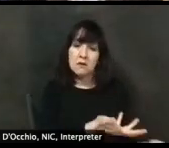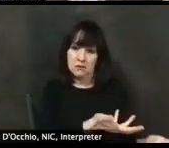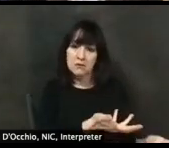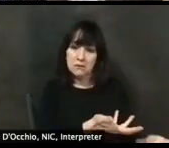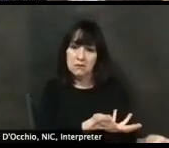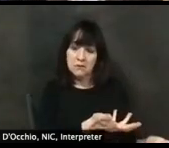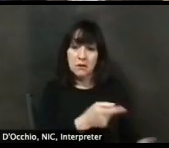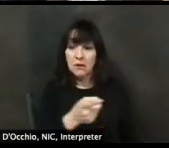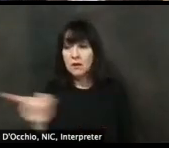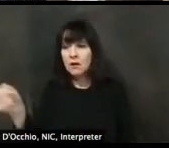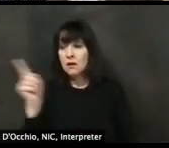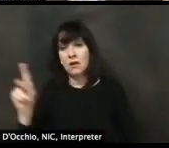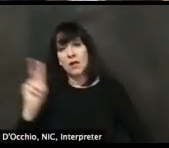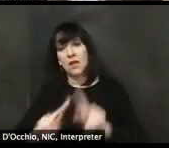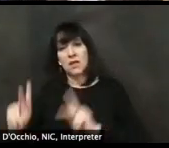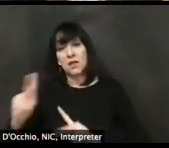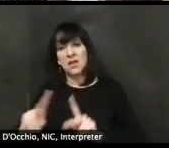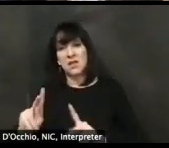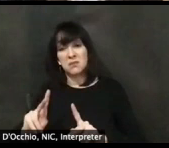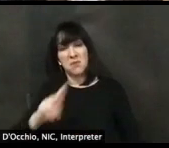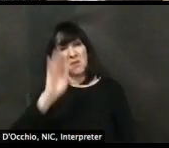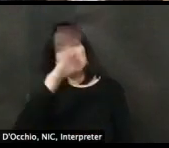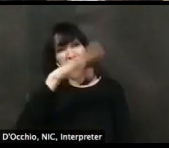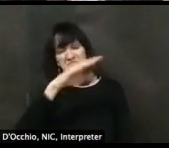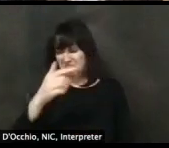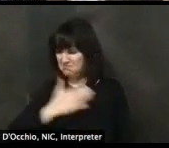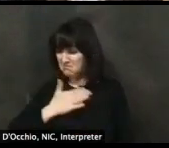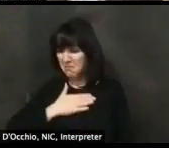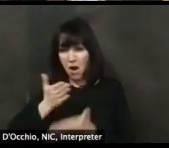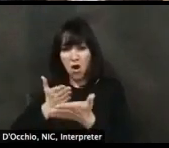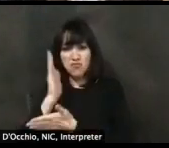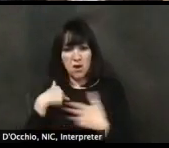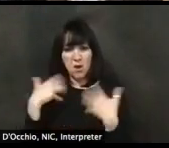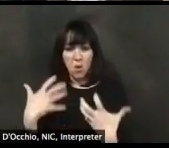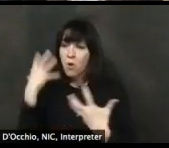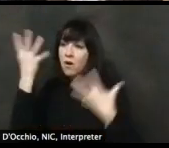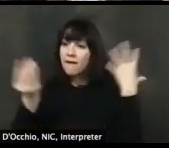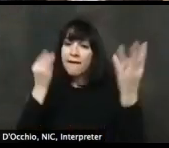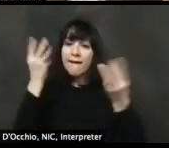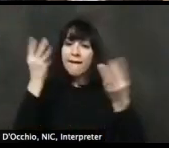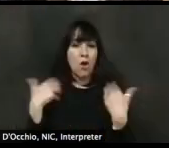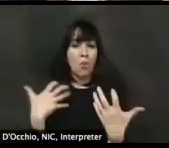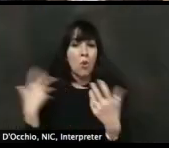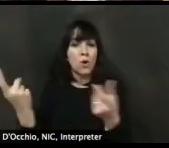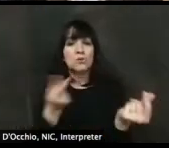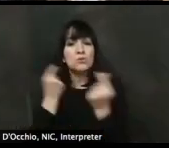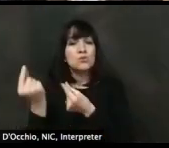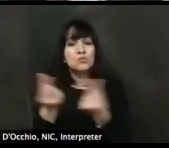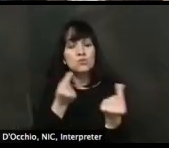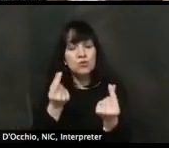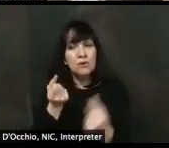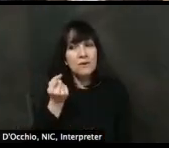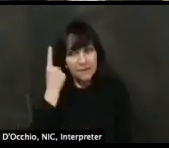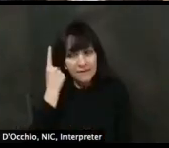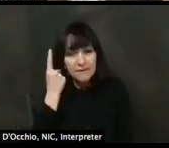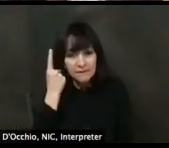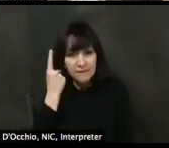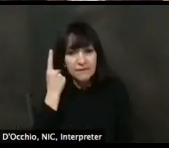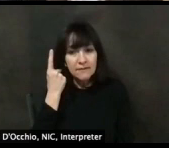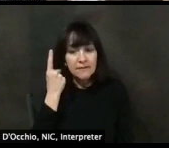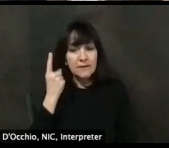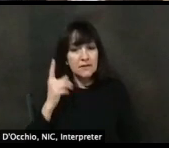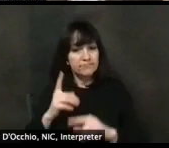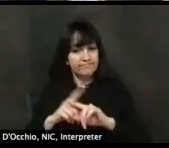removed from them to, to do whatever they want. And, uh, and I just, I so appreciate that Delawareans have done